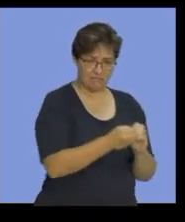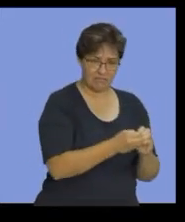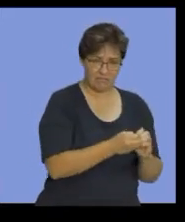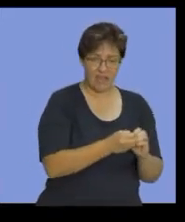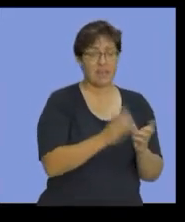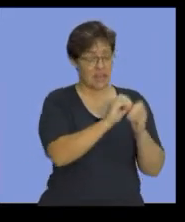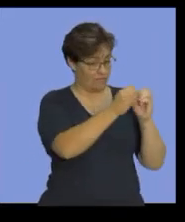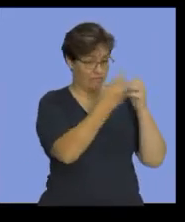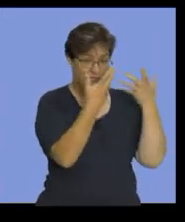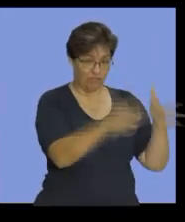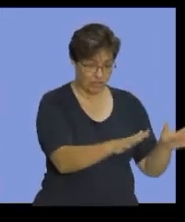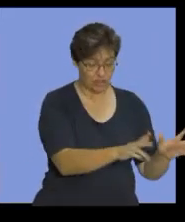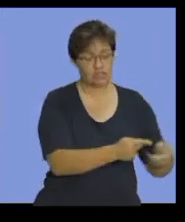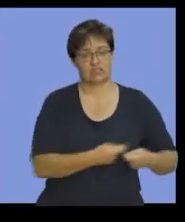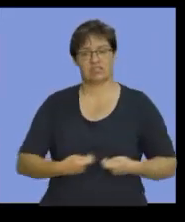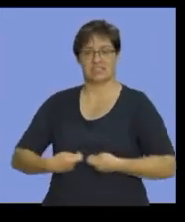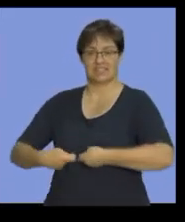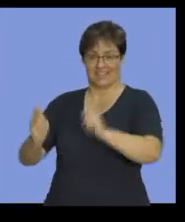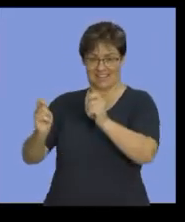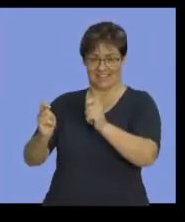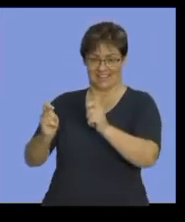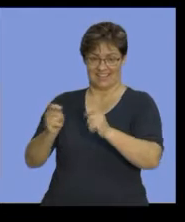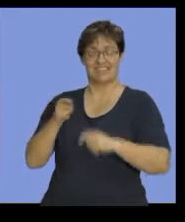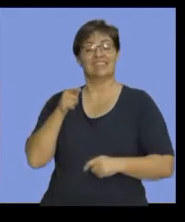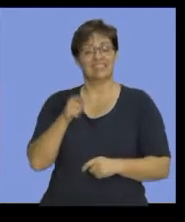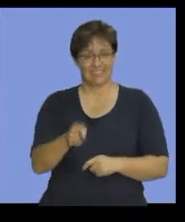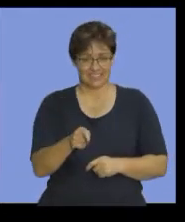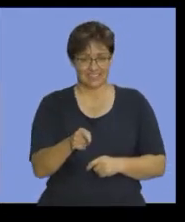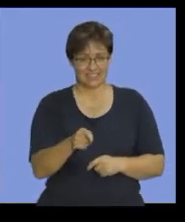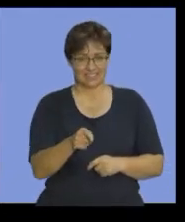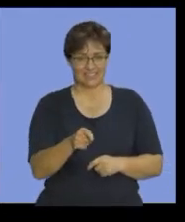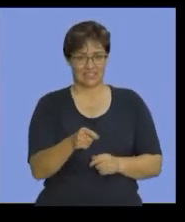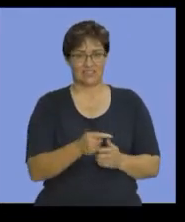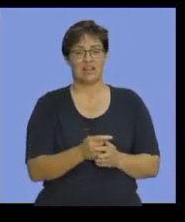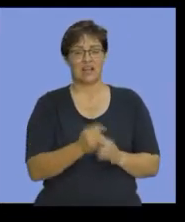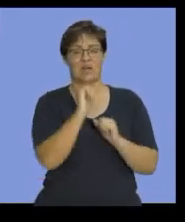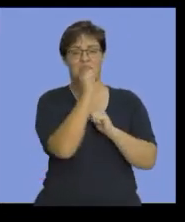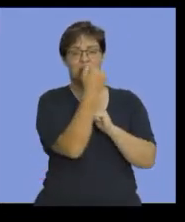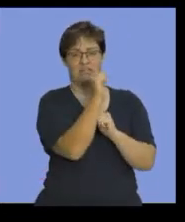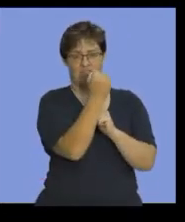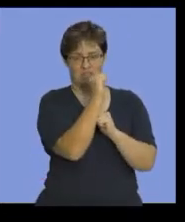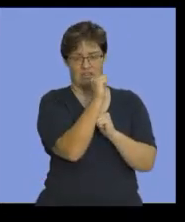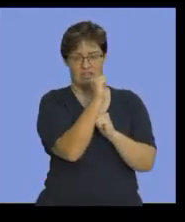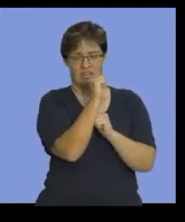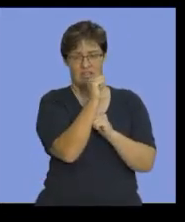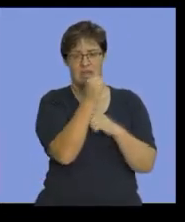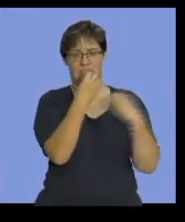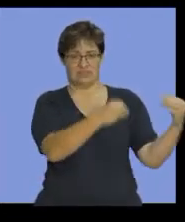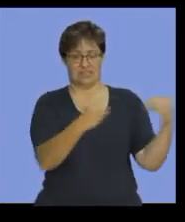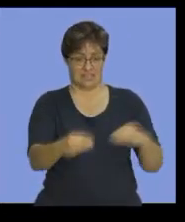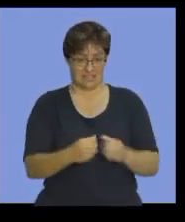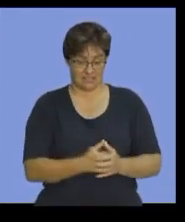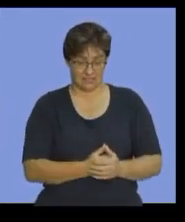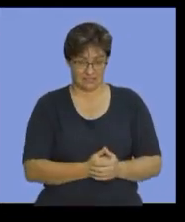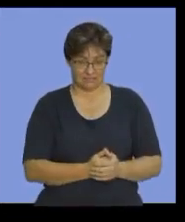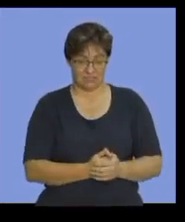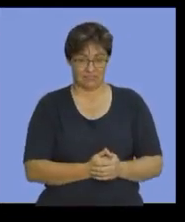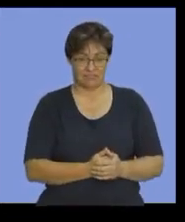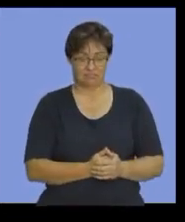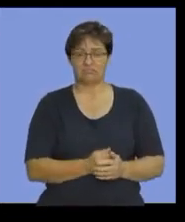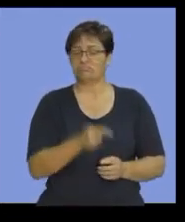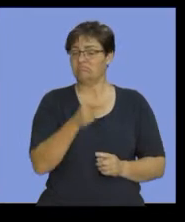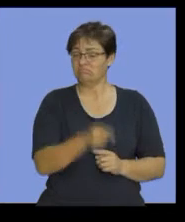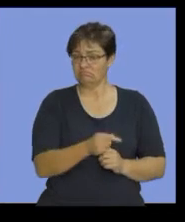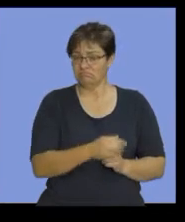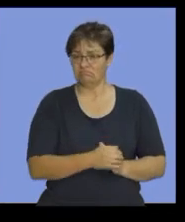sells them and that's what we refer to as a manufacturing enterprise. Right, okay. And